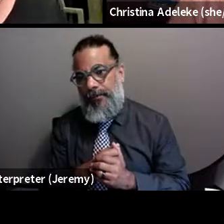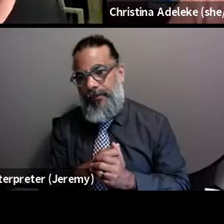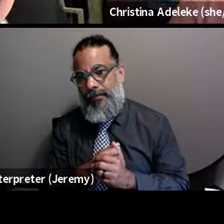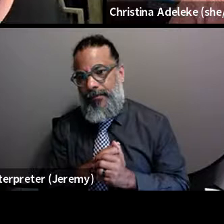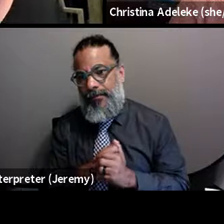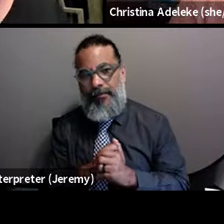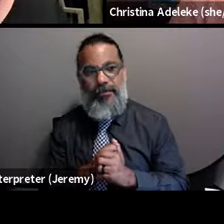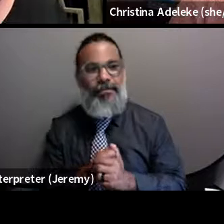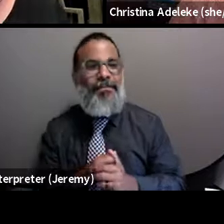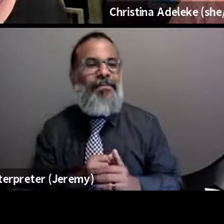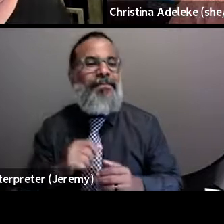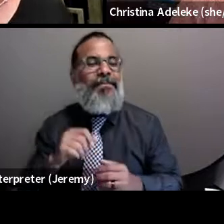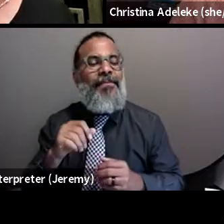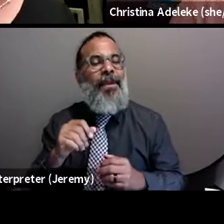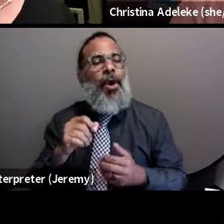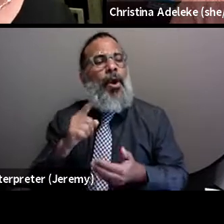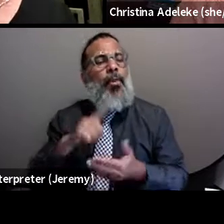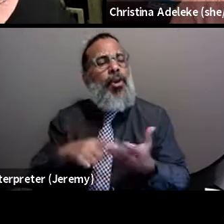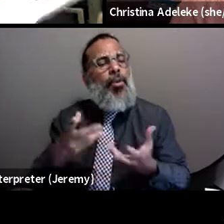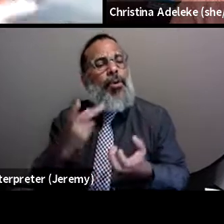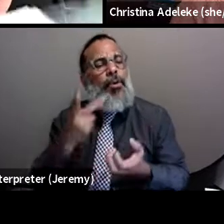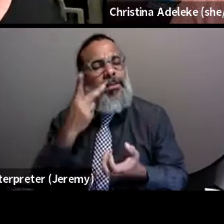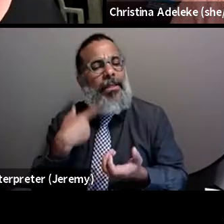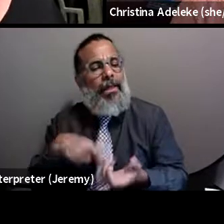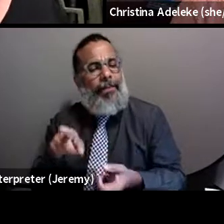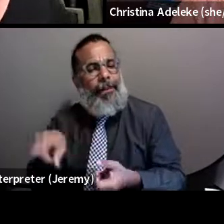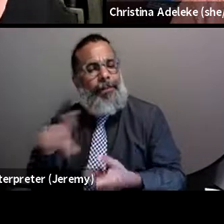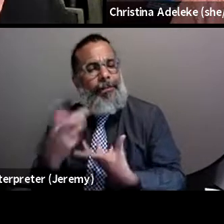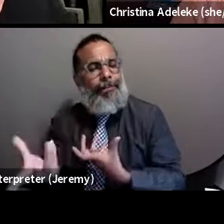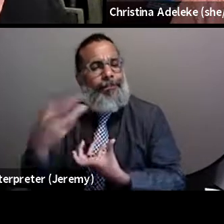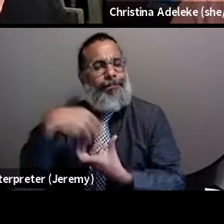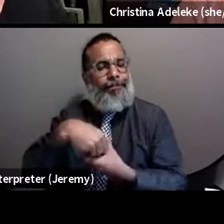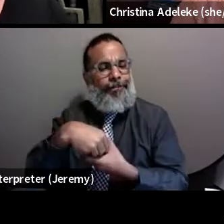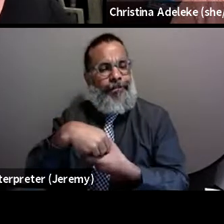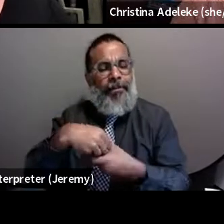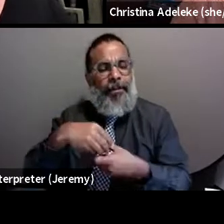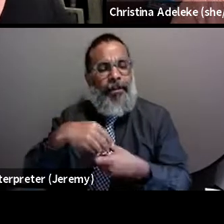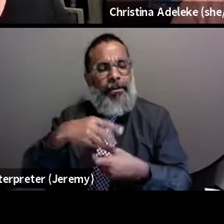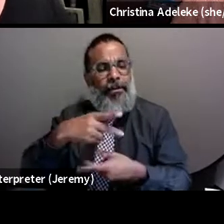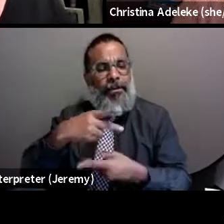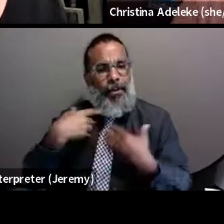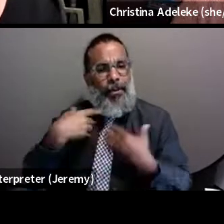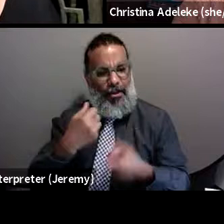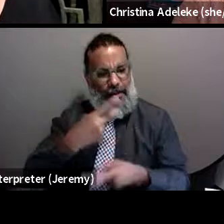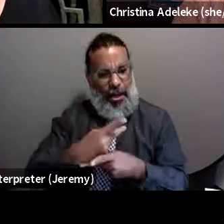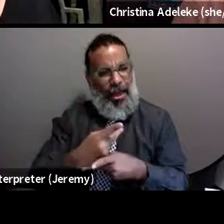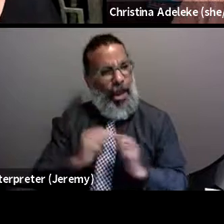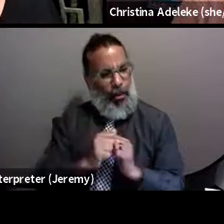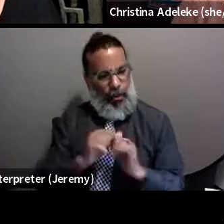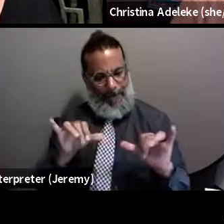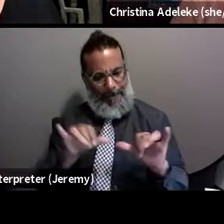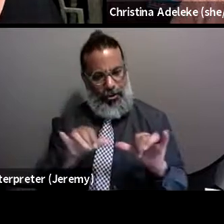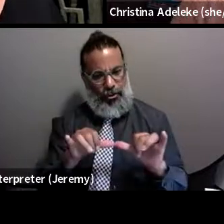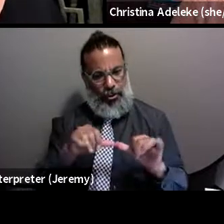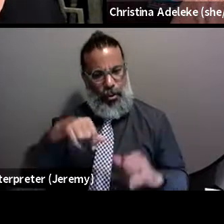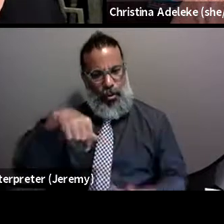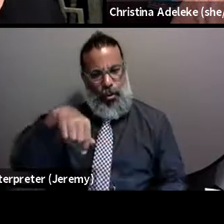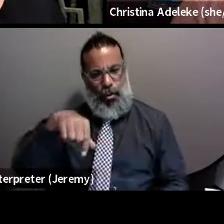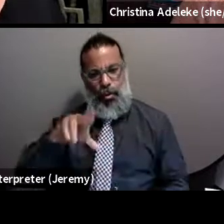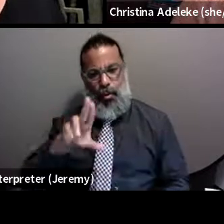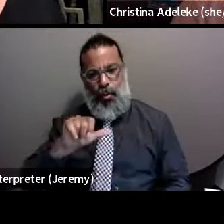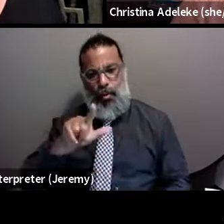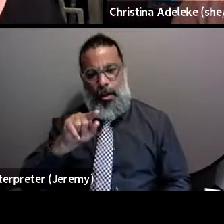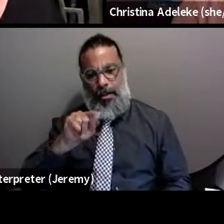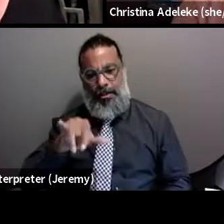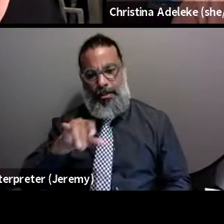hope we can start incorporating into the health care system as a way to measure the quality of life for people living with HIV that's beyond just